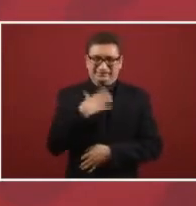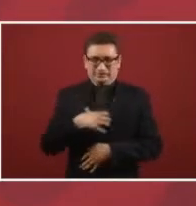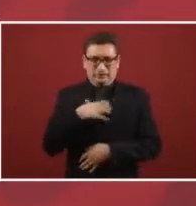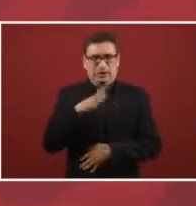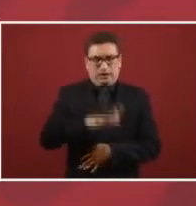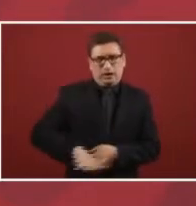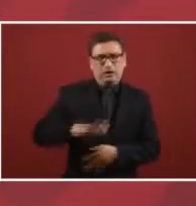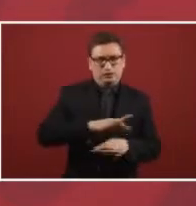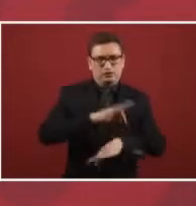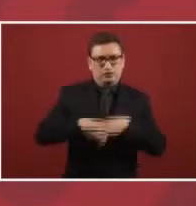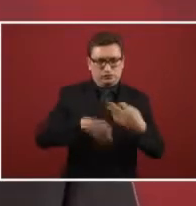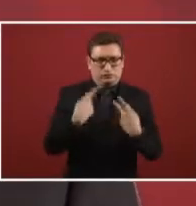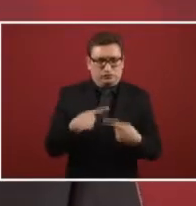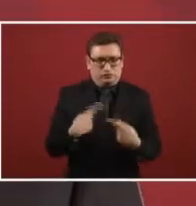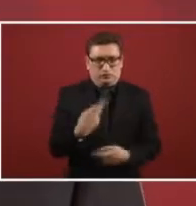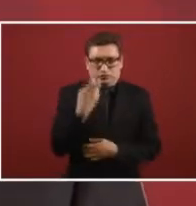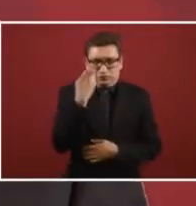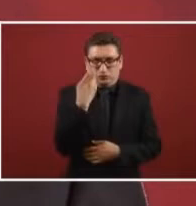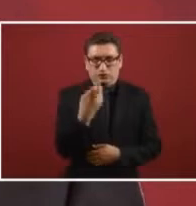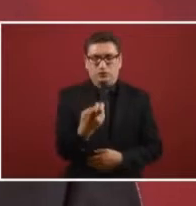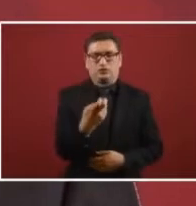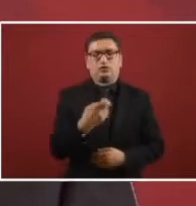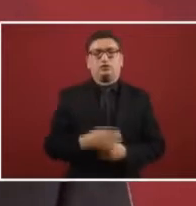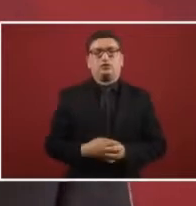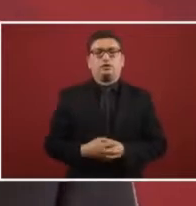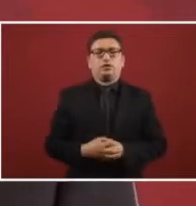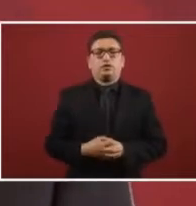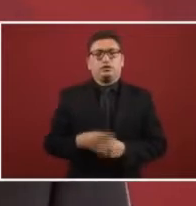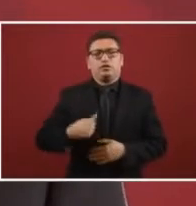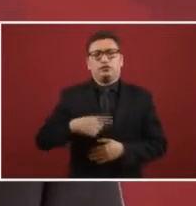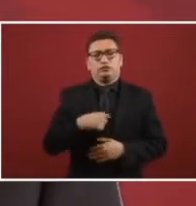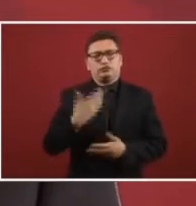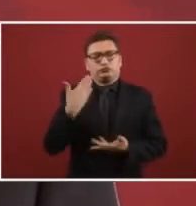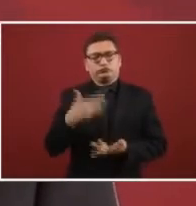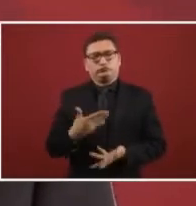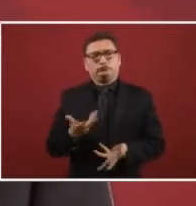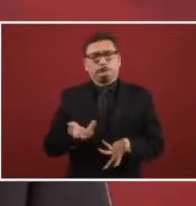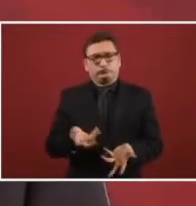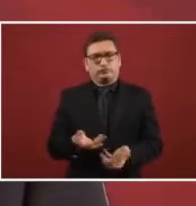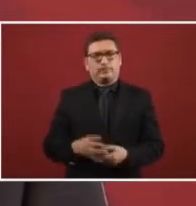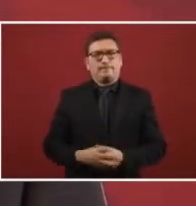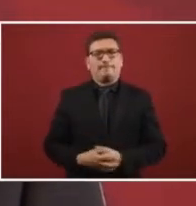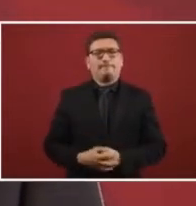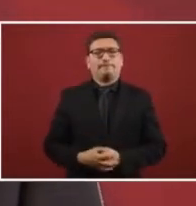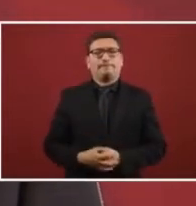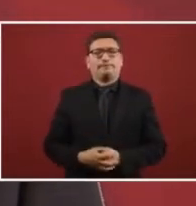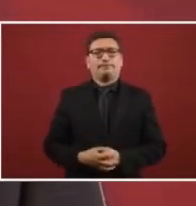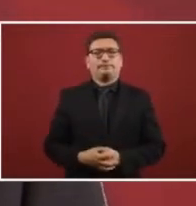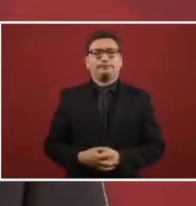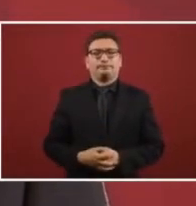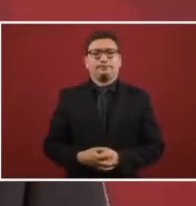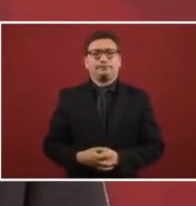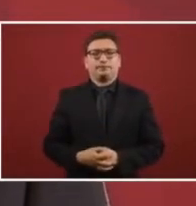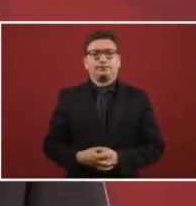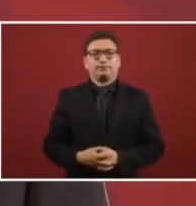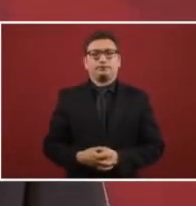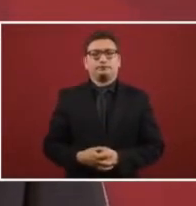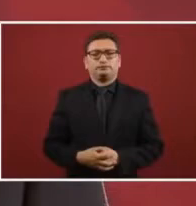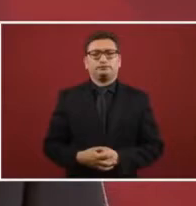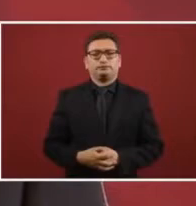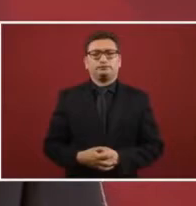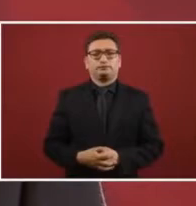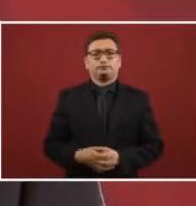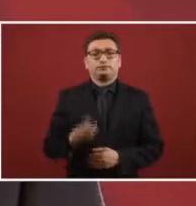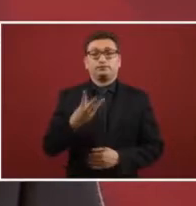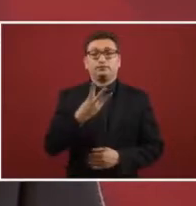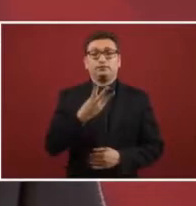and then of the soul and to make the people happy and that's why we're the purposing more